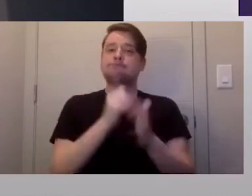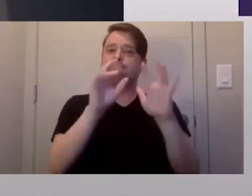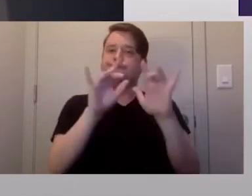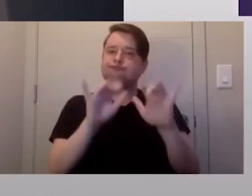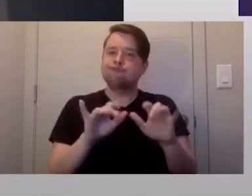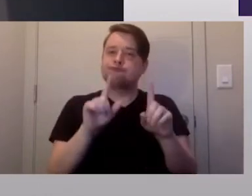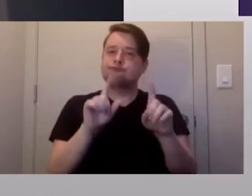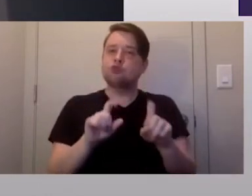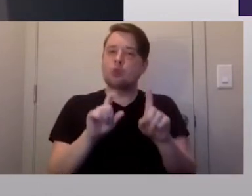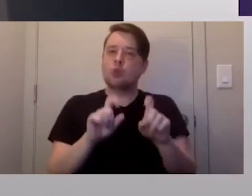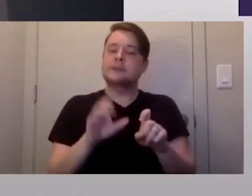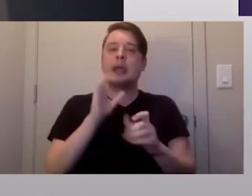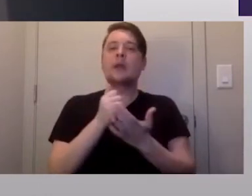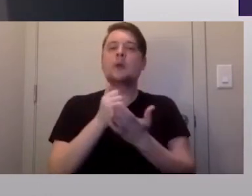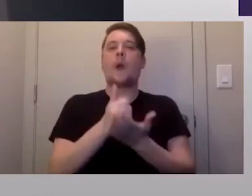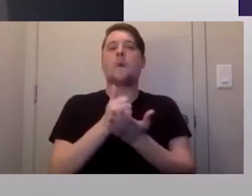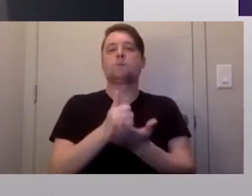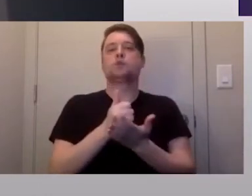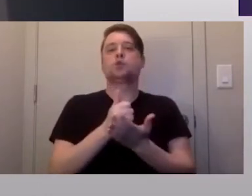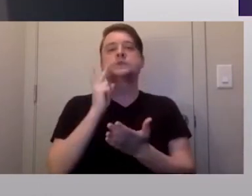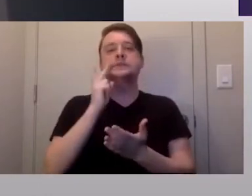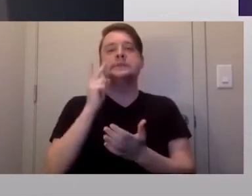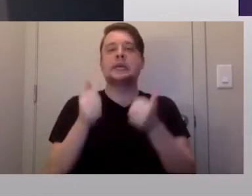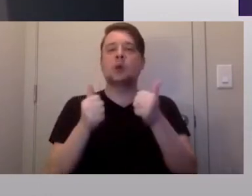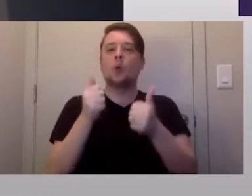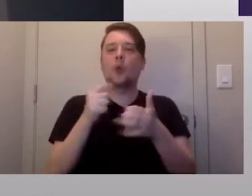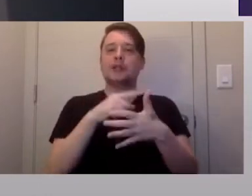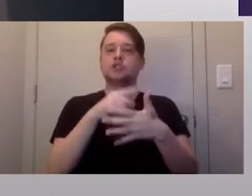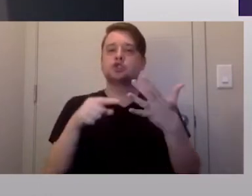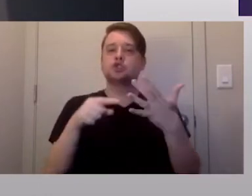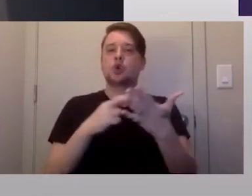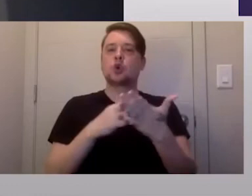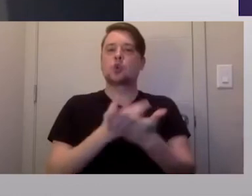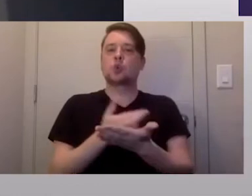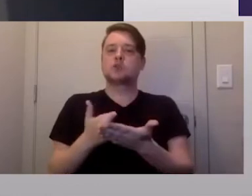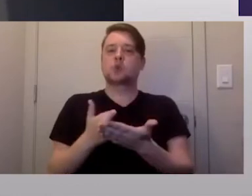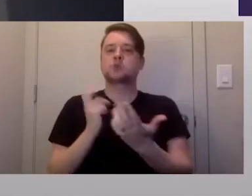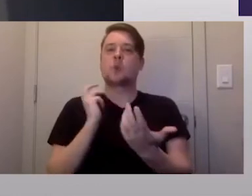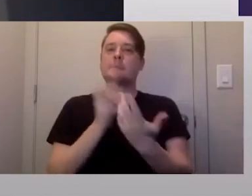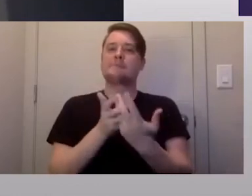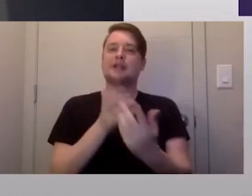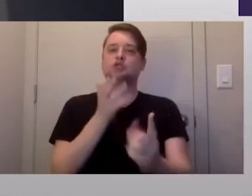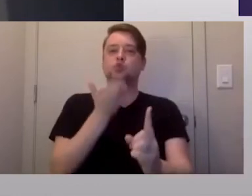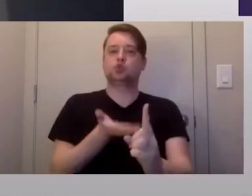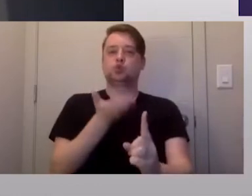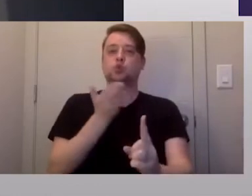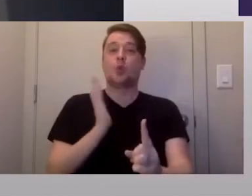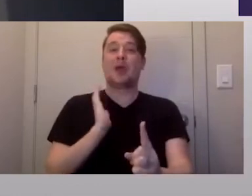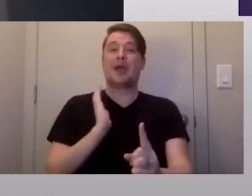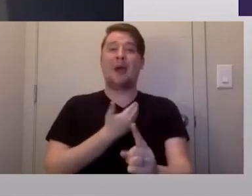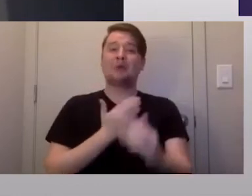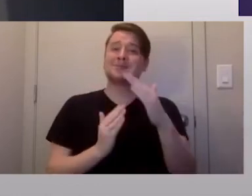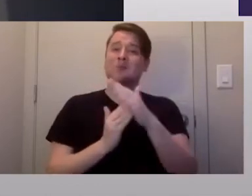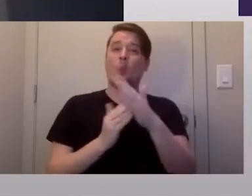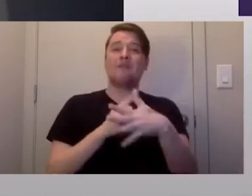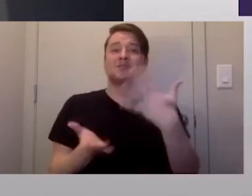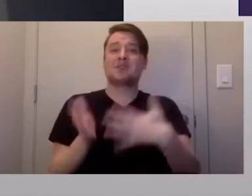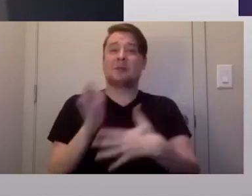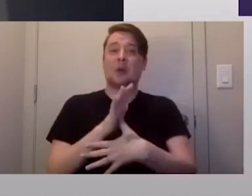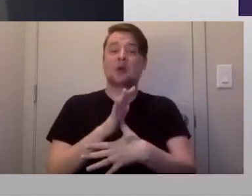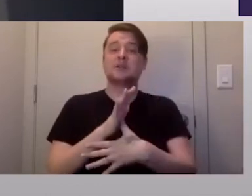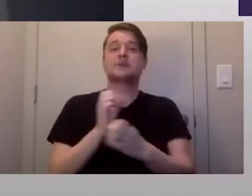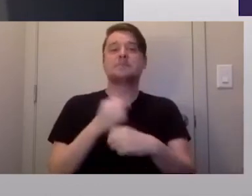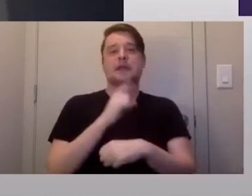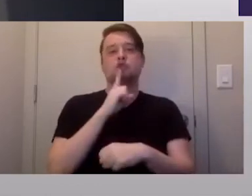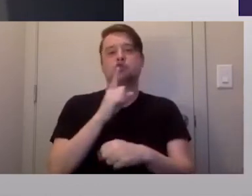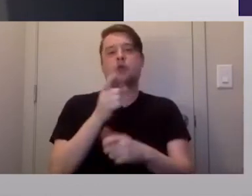and then that will help show you which of these resources is right for you because one of our top priorities right now is making sure that we're